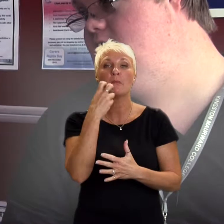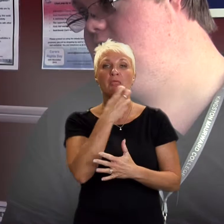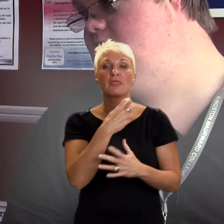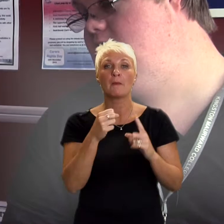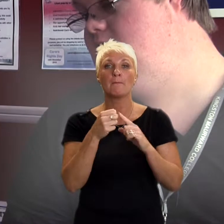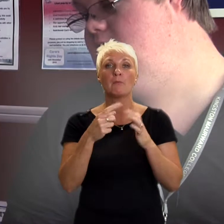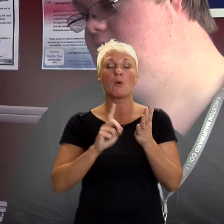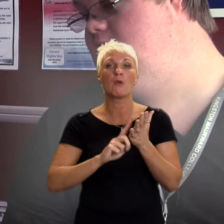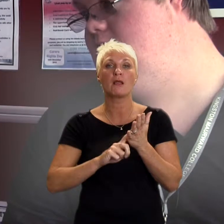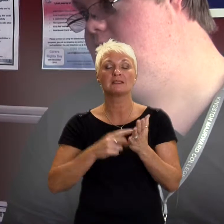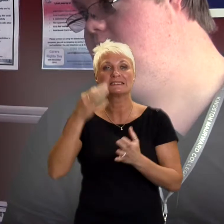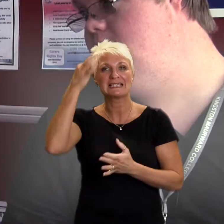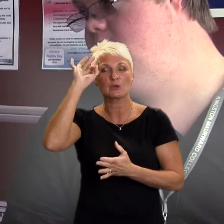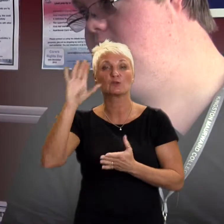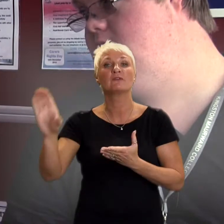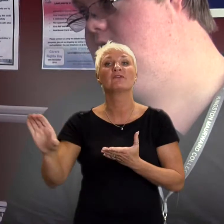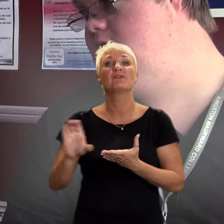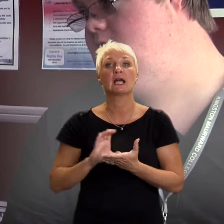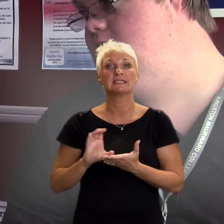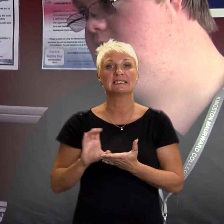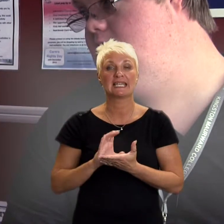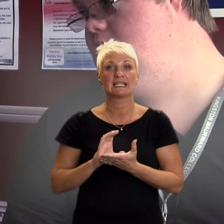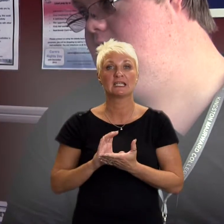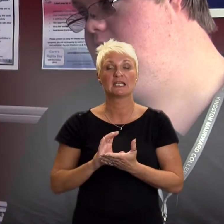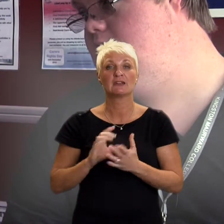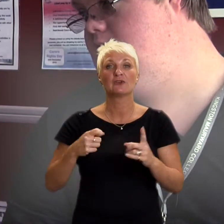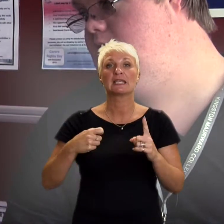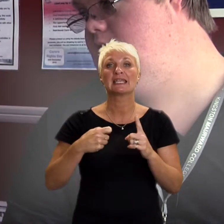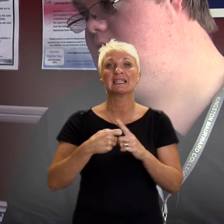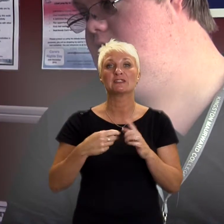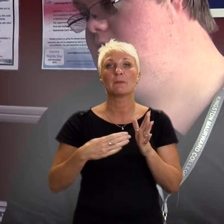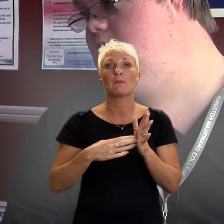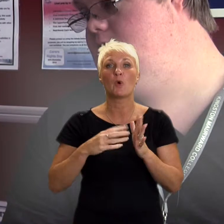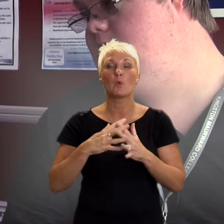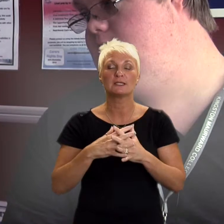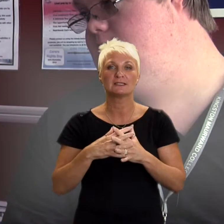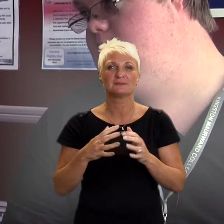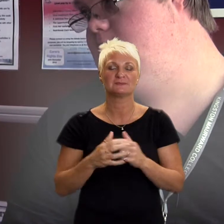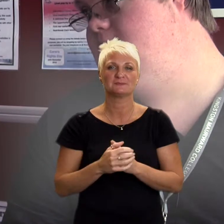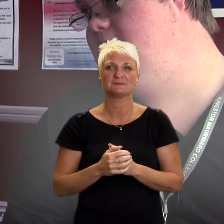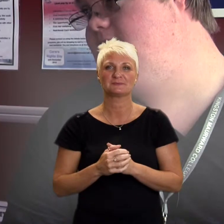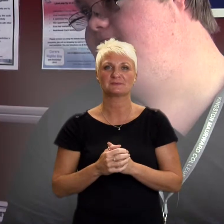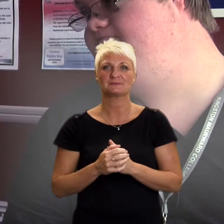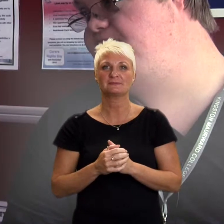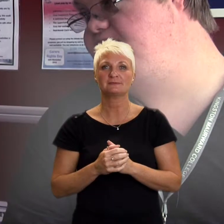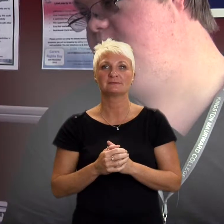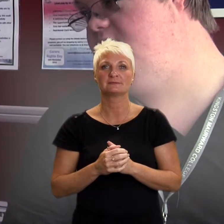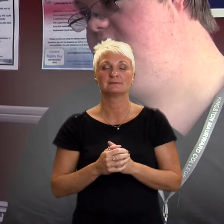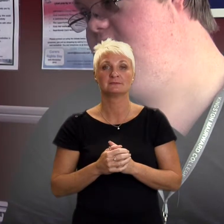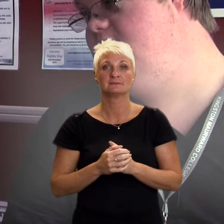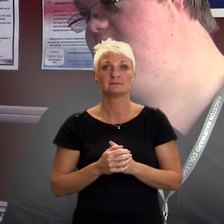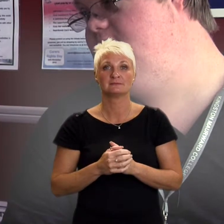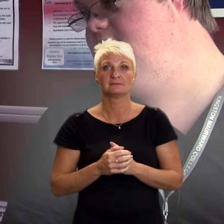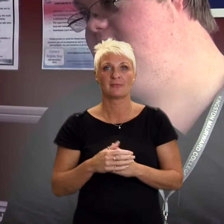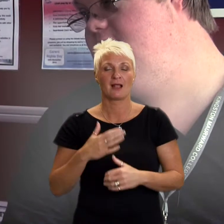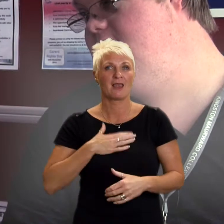did the funding for Kinston Moorhead and what I really like